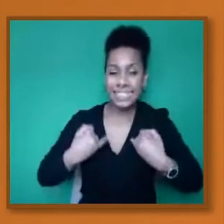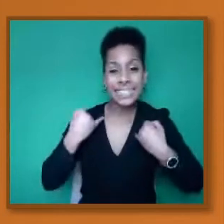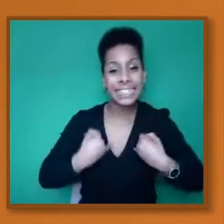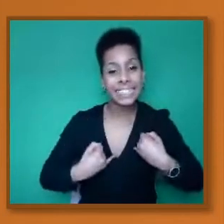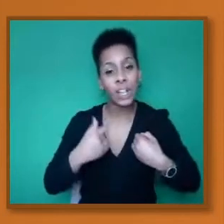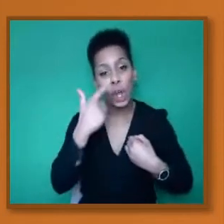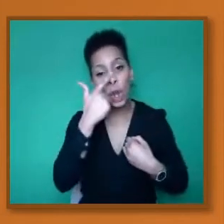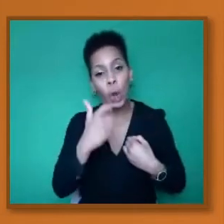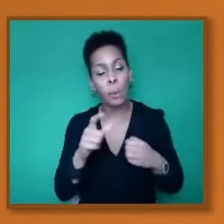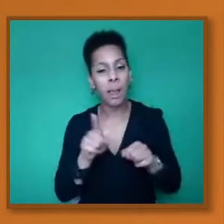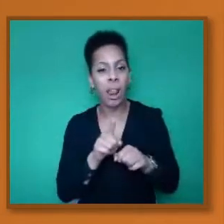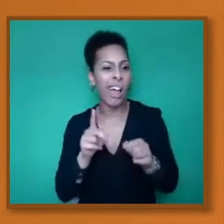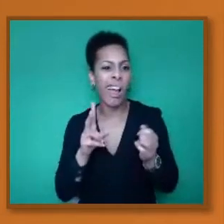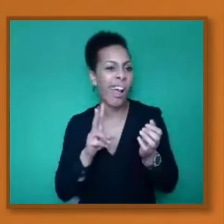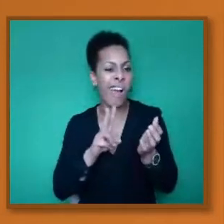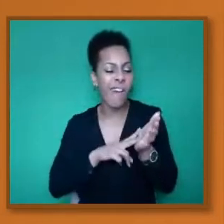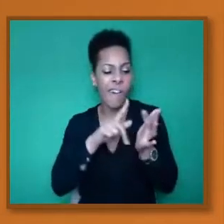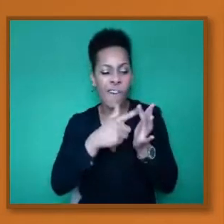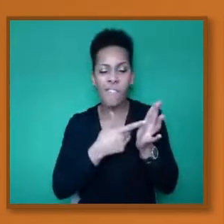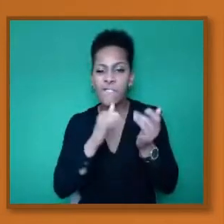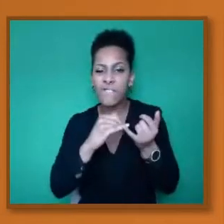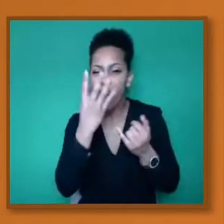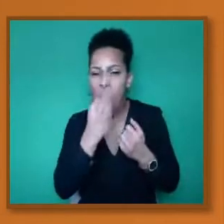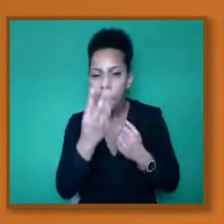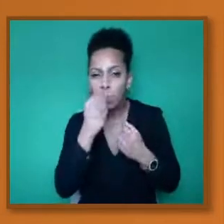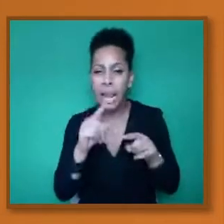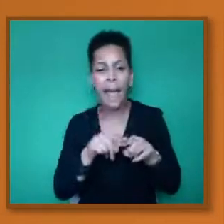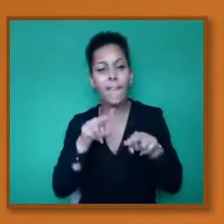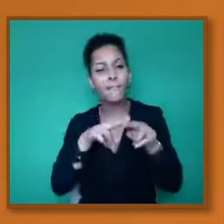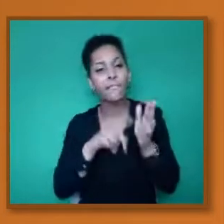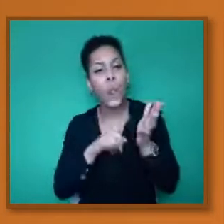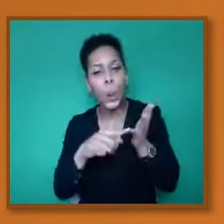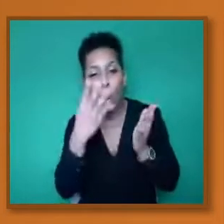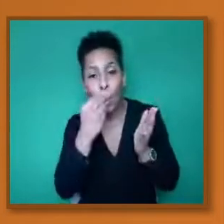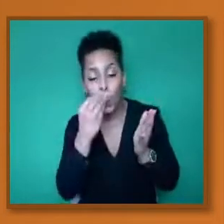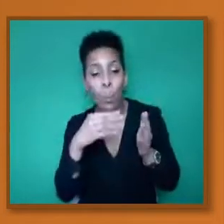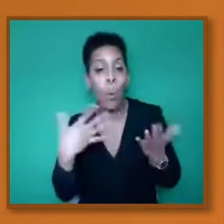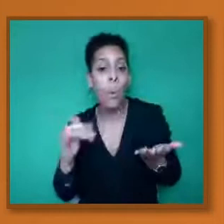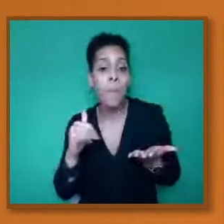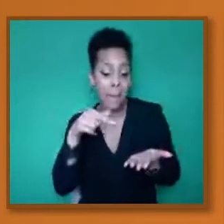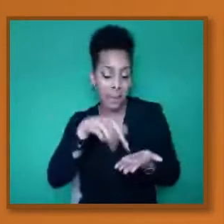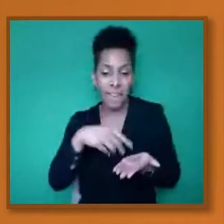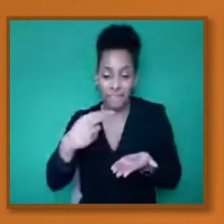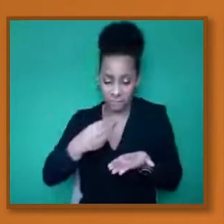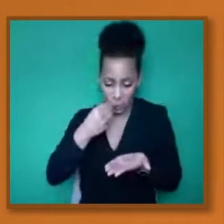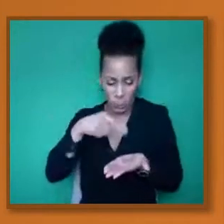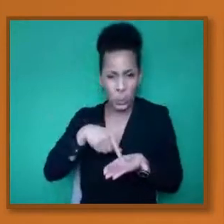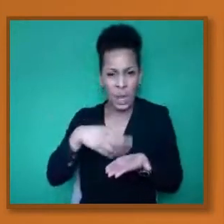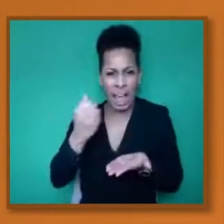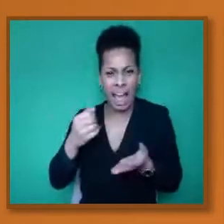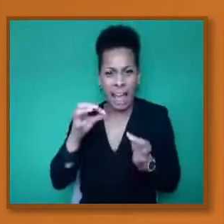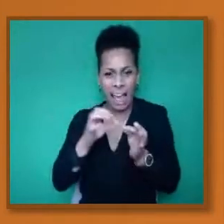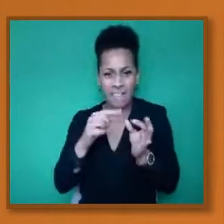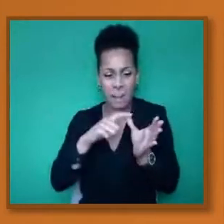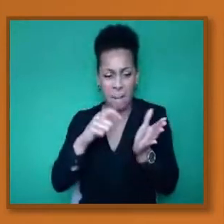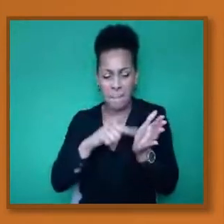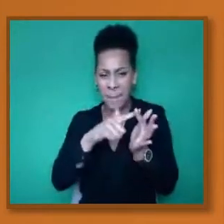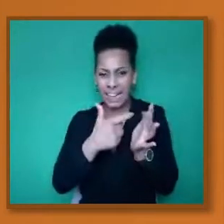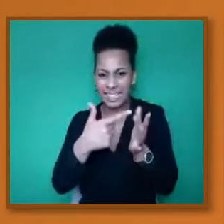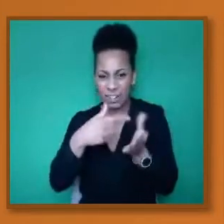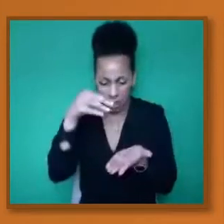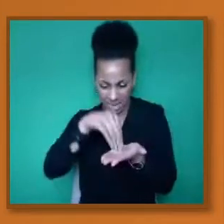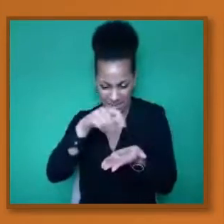bacteria that's in, in contaminated food, that's food poisoning, or tetanus, you know, if we get cut,